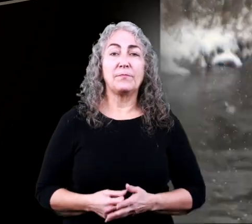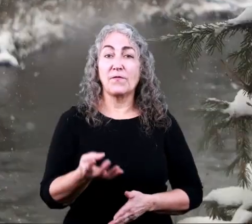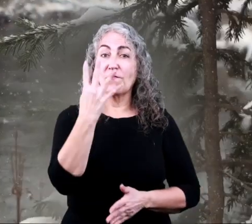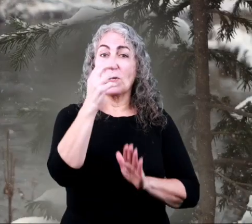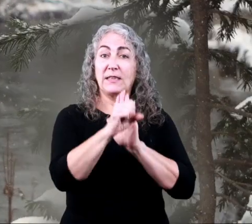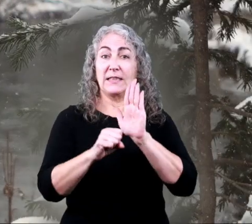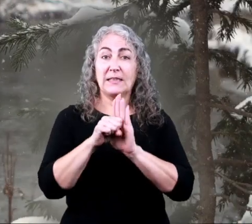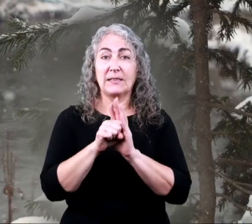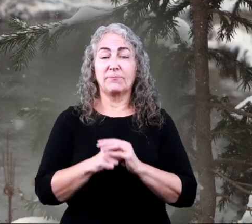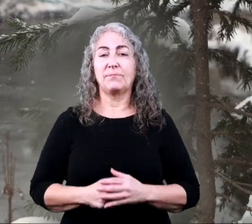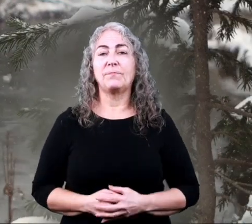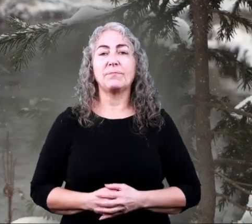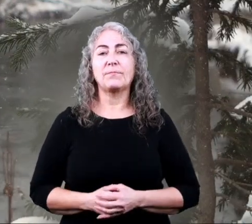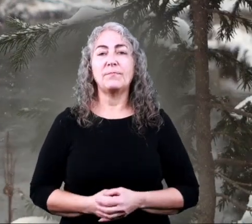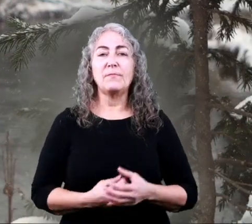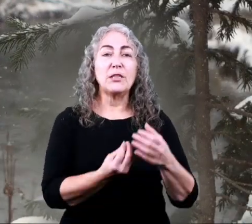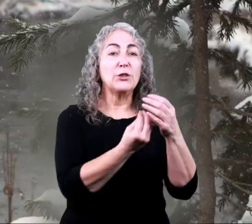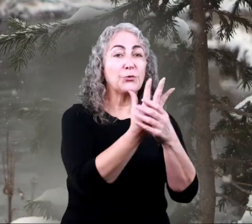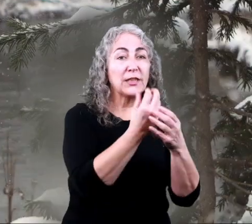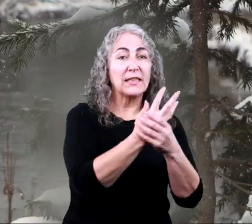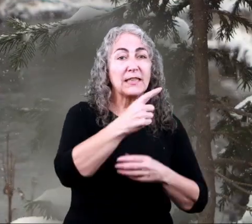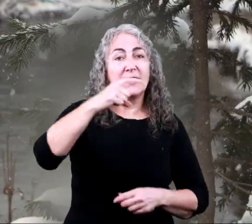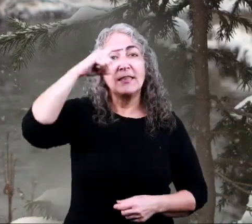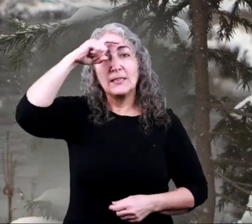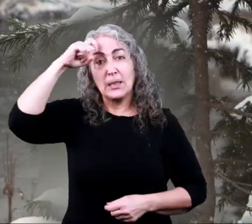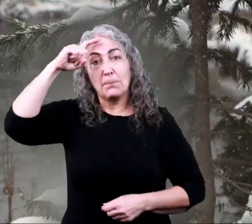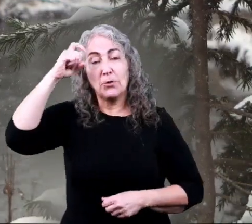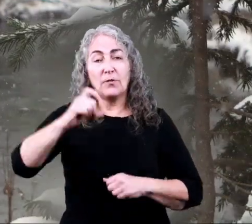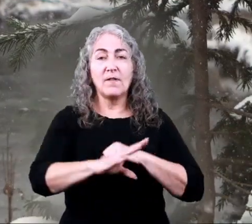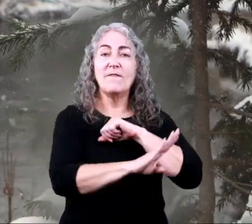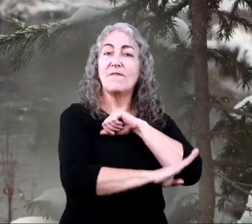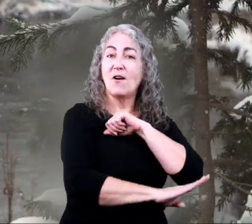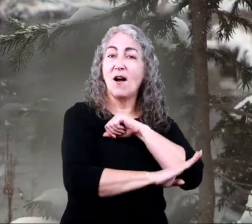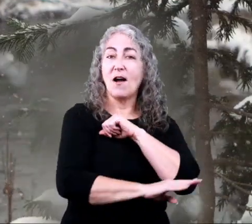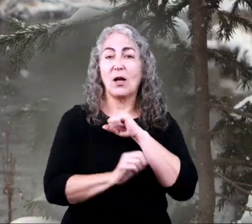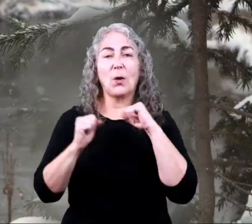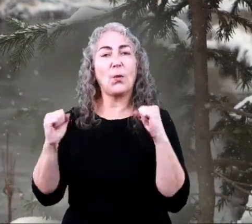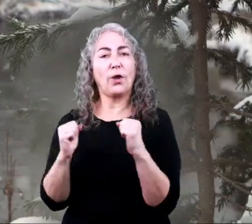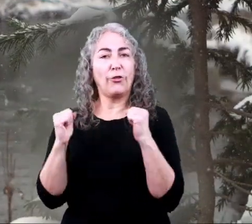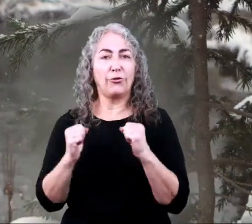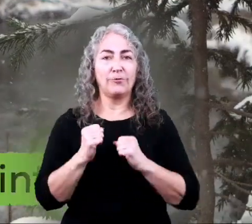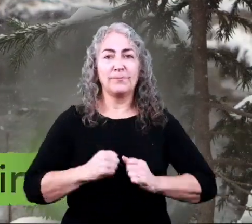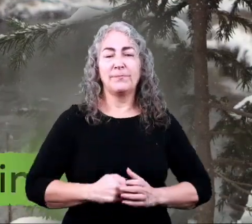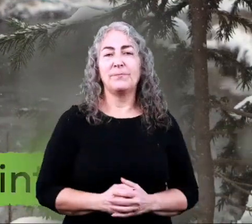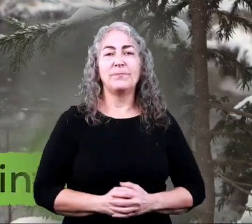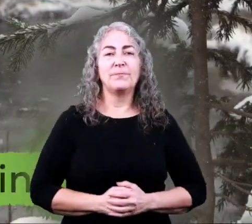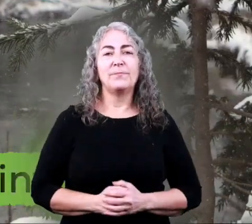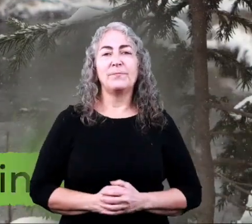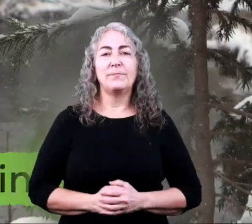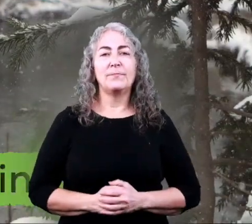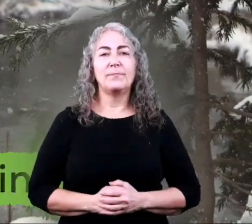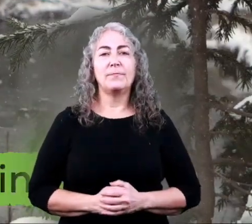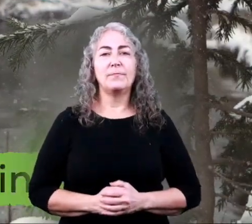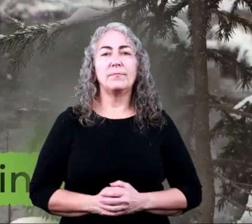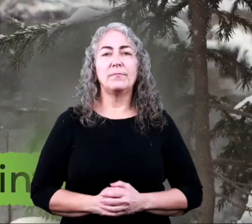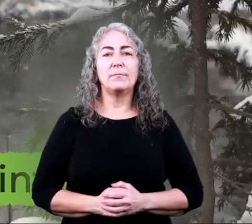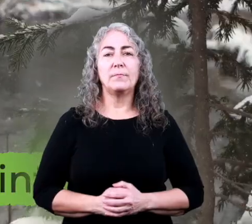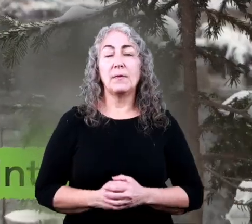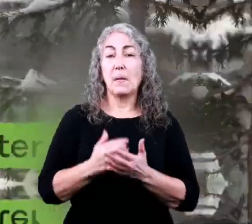There are four seasons, spring, summer, fall, and winter.